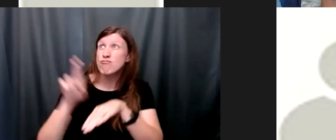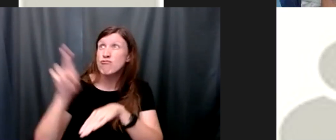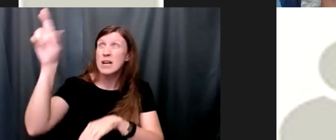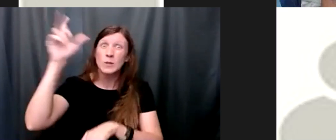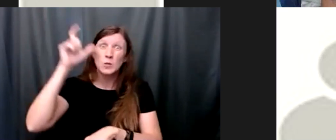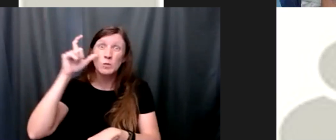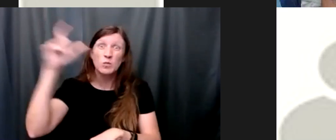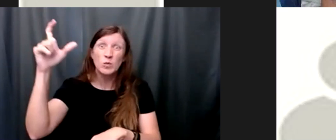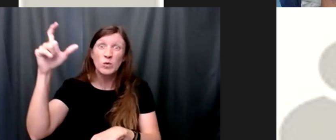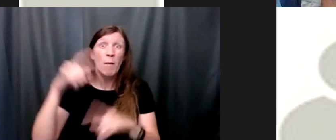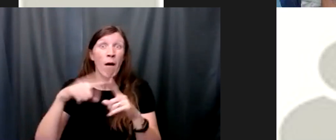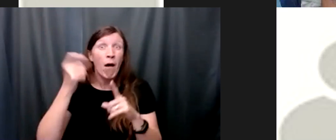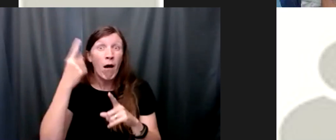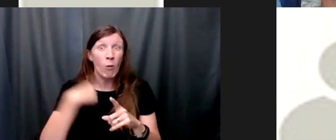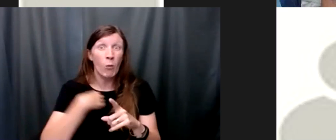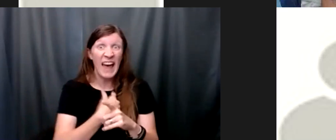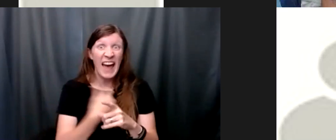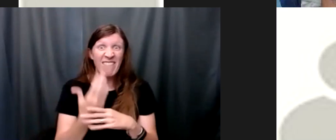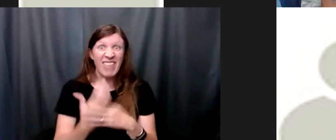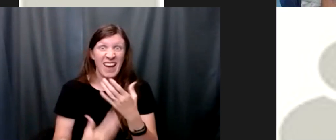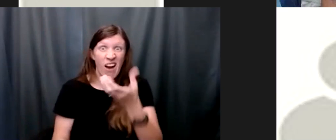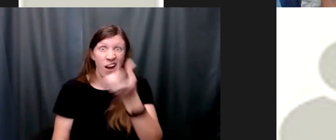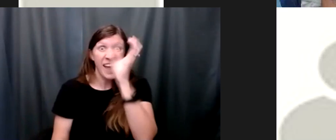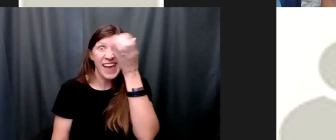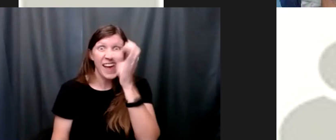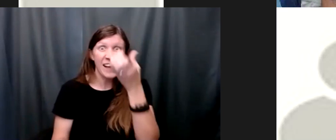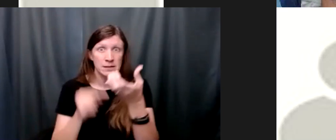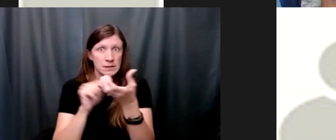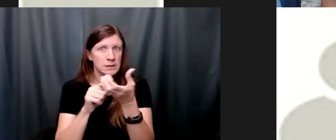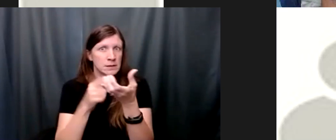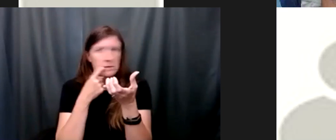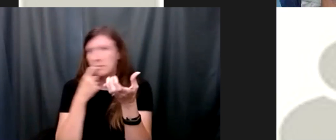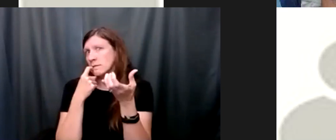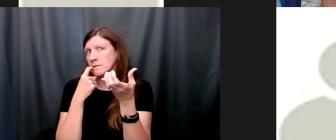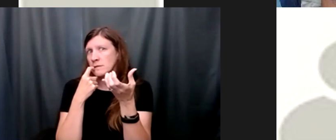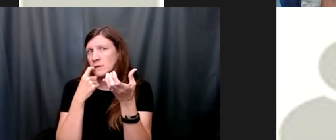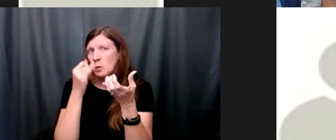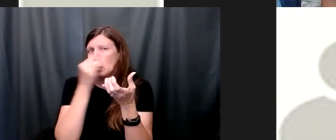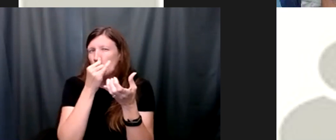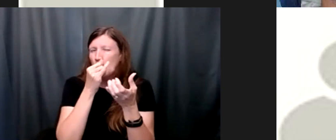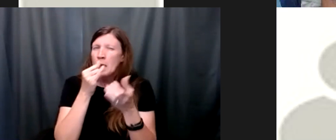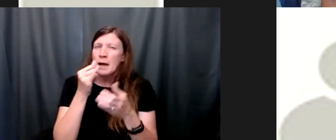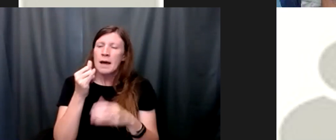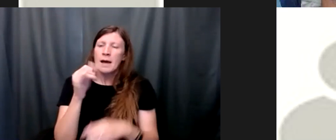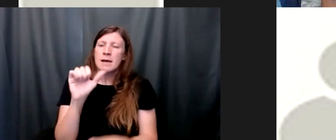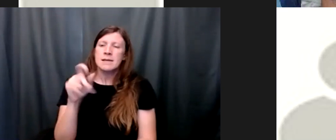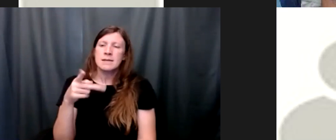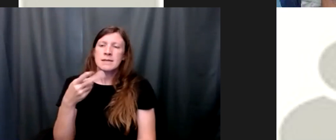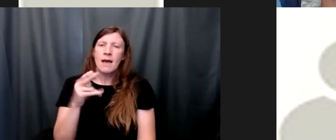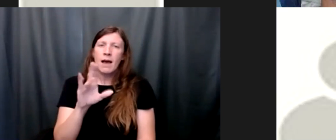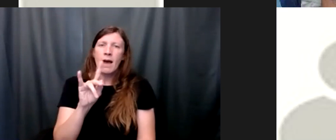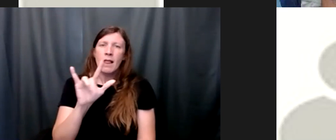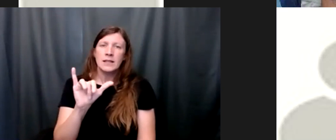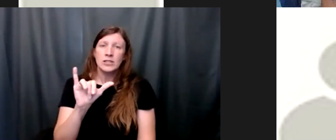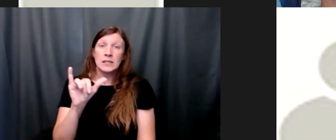of our hand and actually it's incredibly addictive in fact listen what psychology today has to